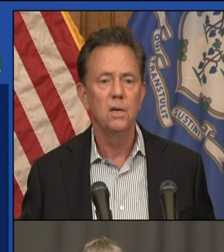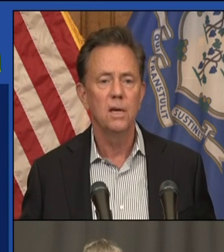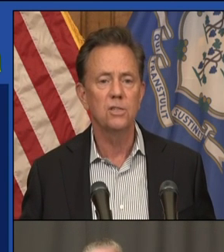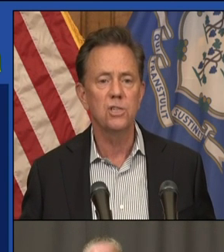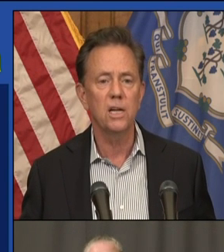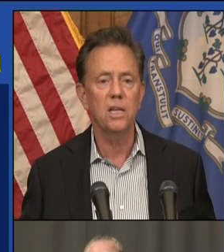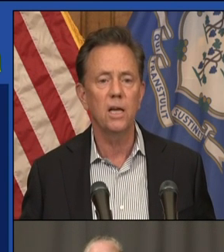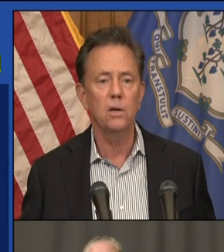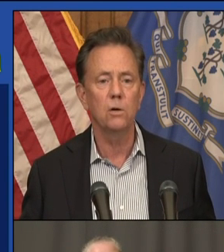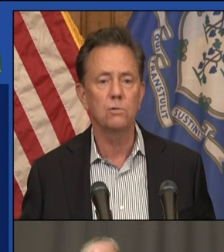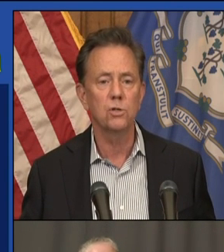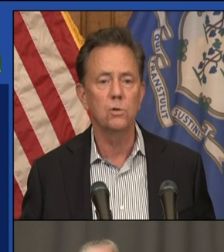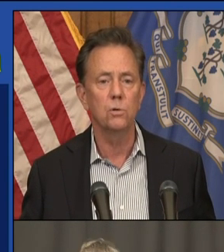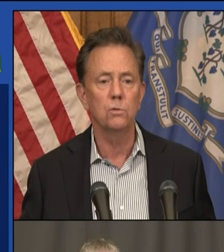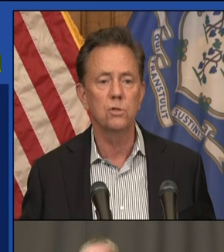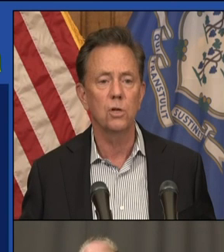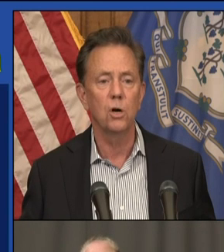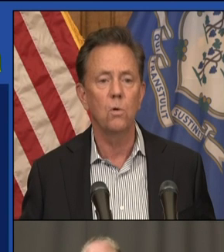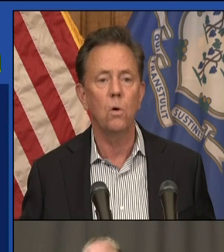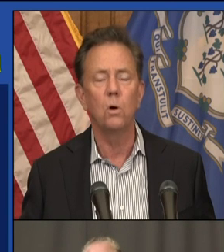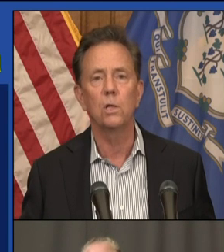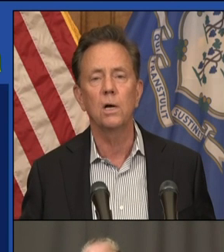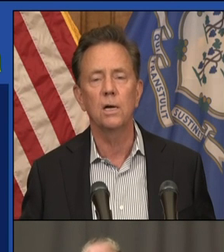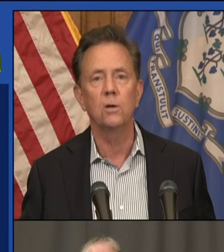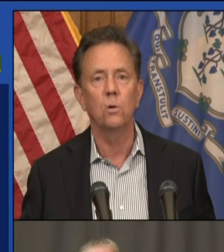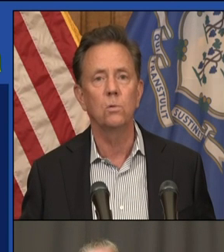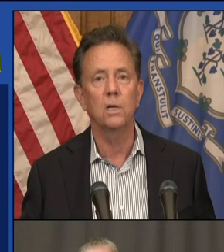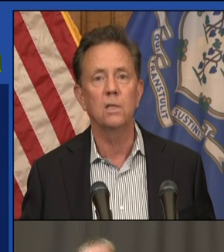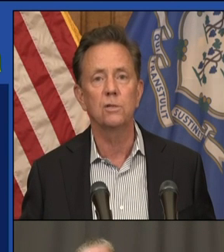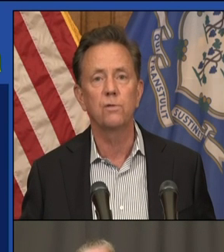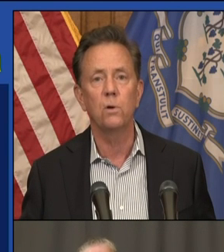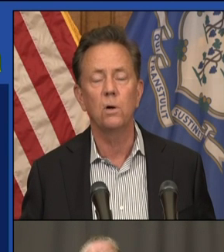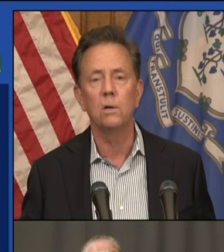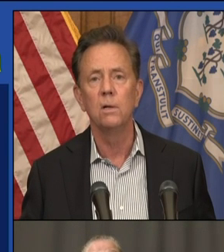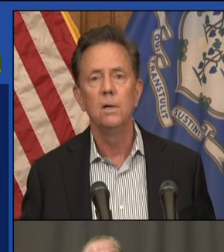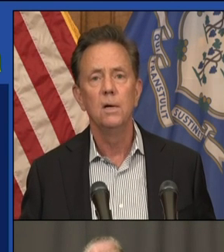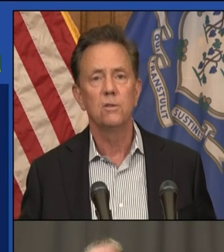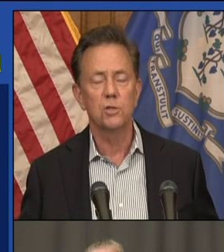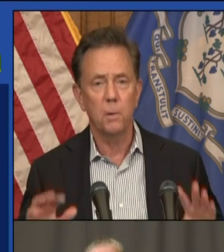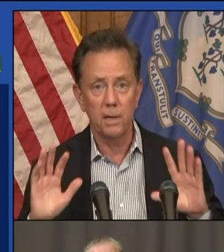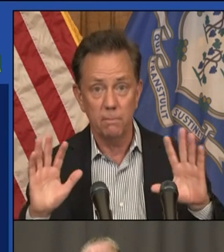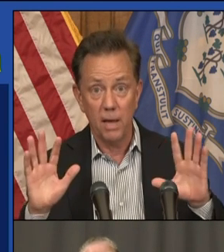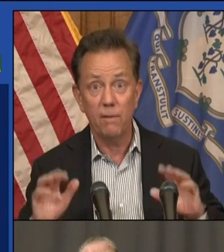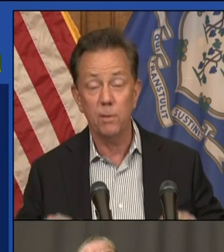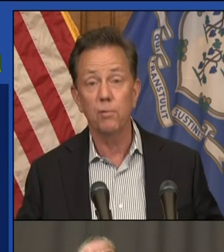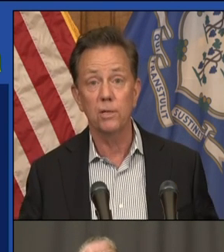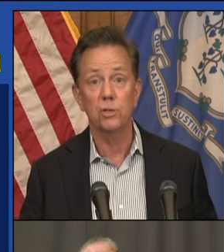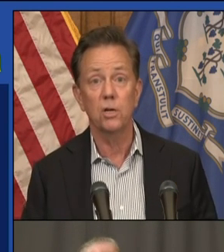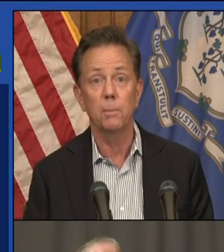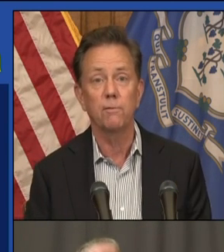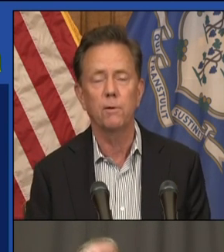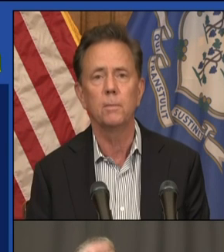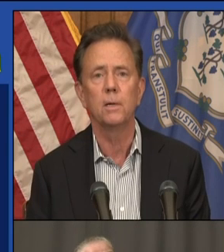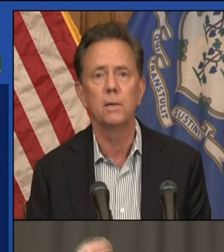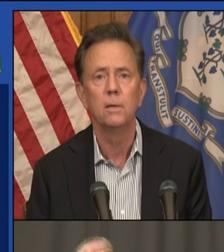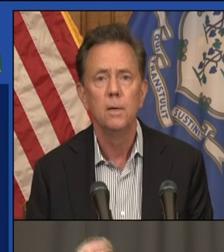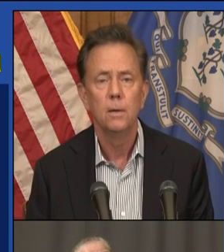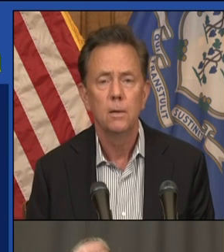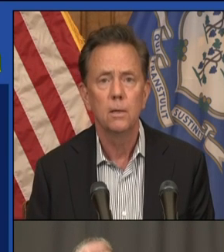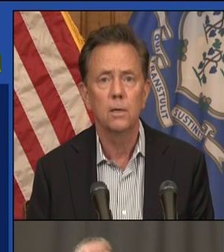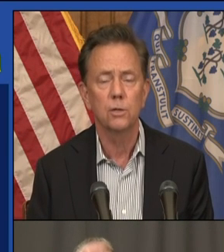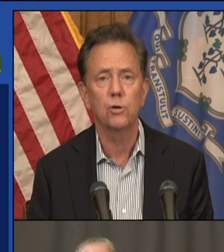and San Diego schools to go online only this fall, despite heavy pressure coming from